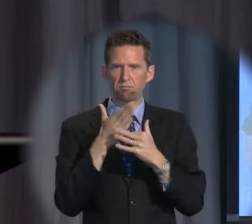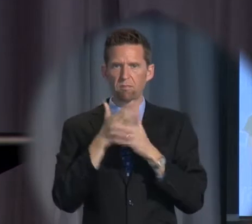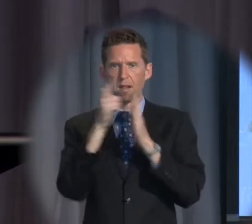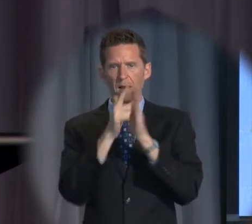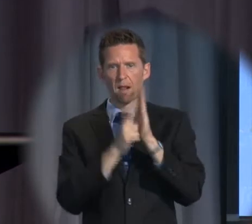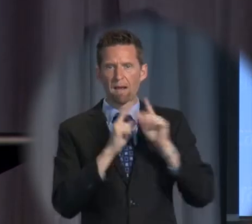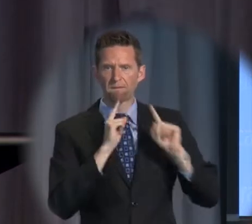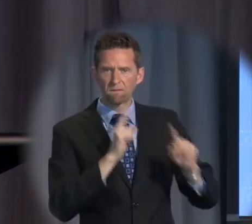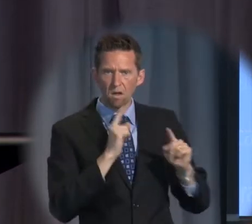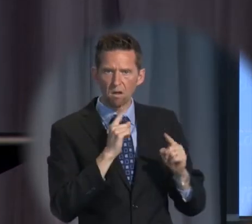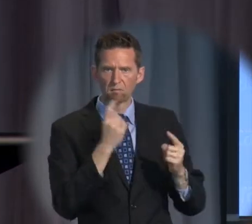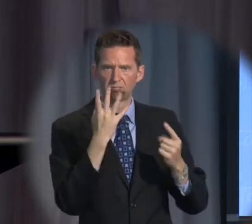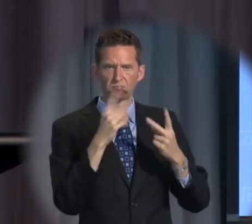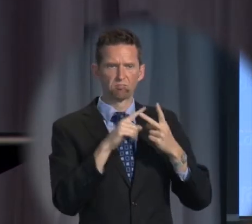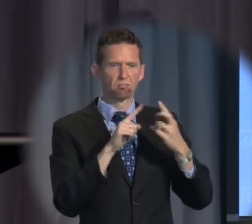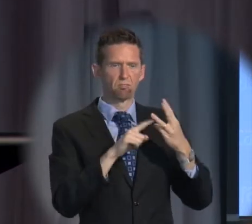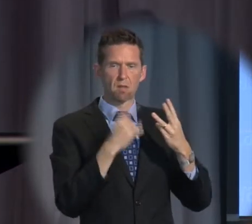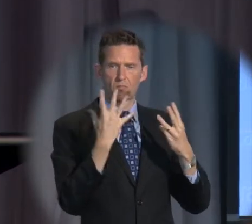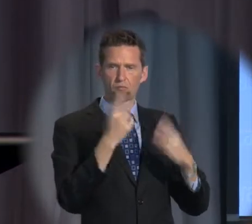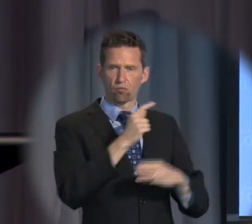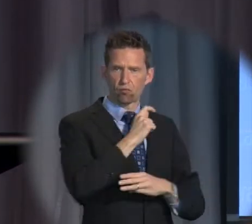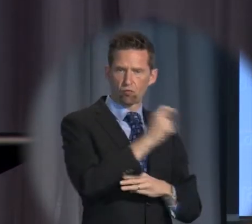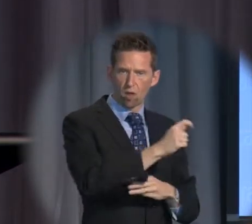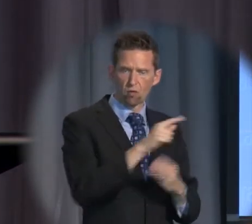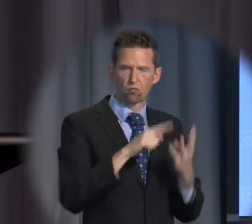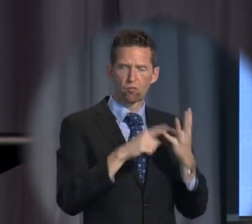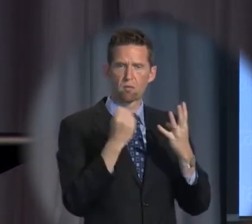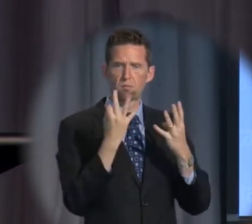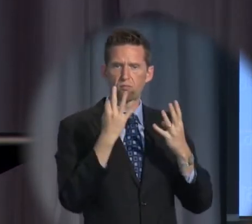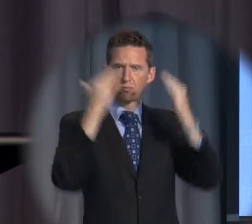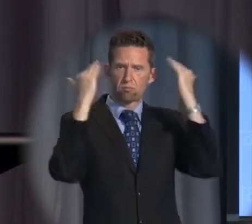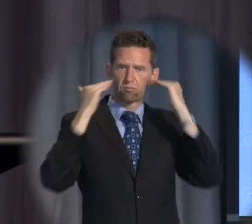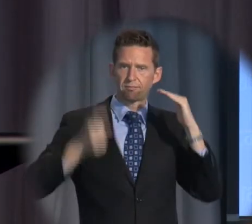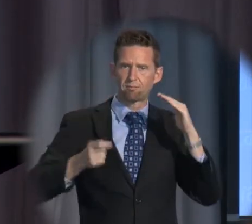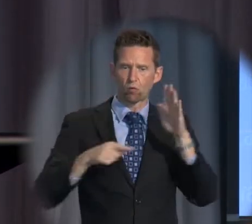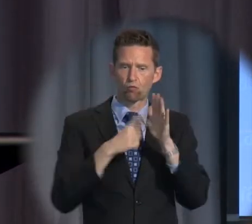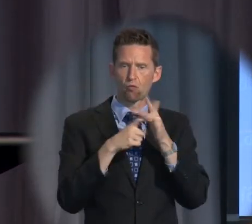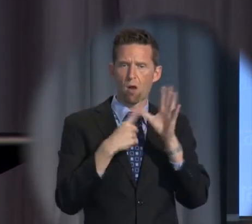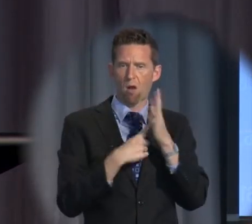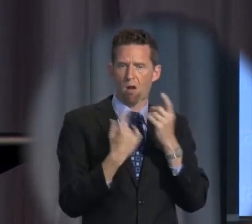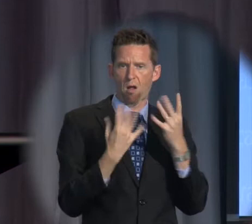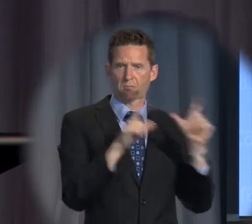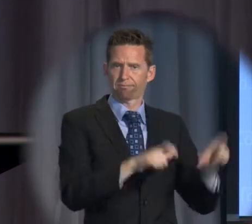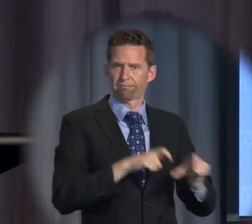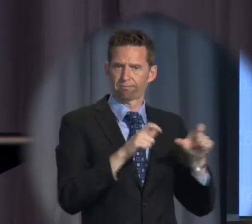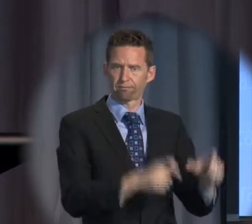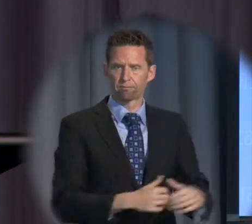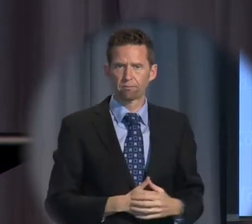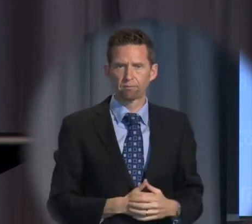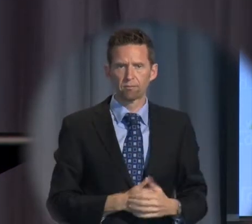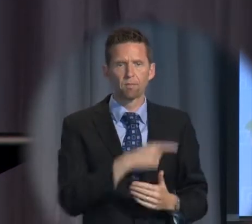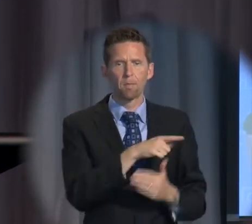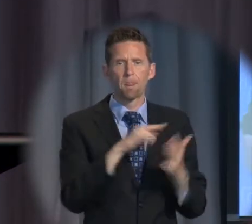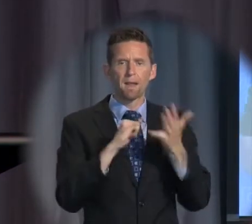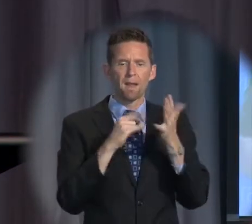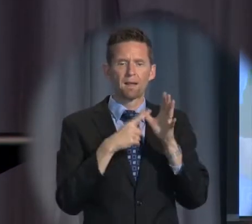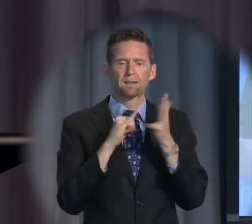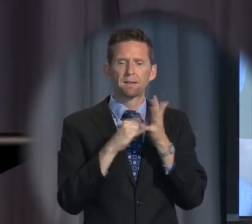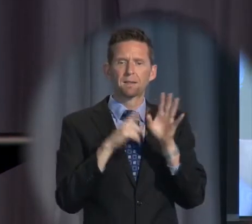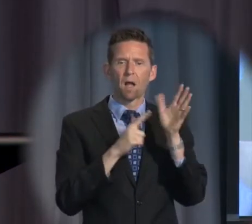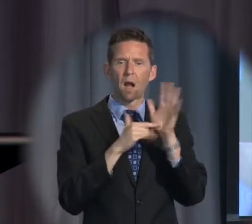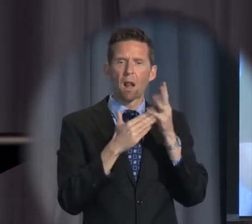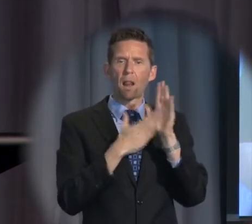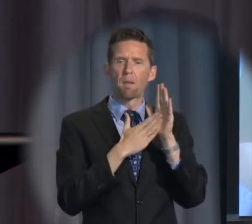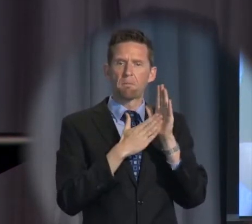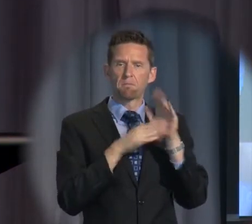practical purposes, without criminal charge and without a trial before a court or tribunal. Asylum seekers have been held in legal black